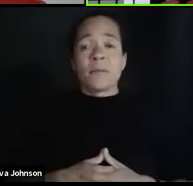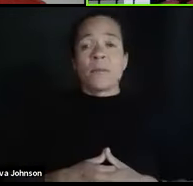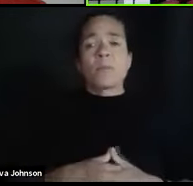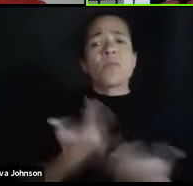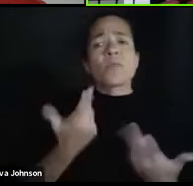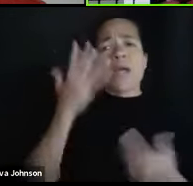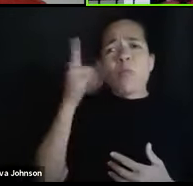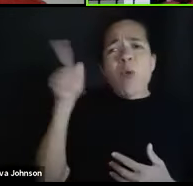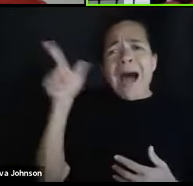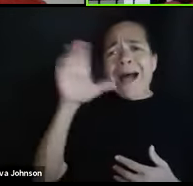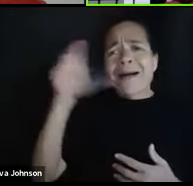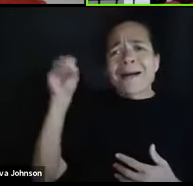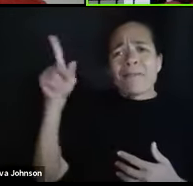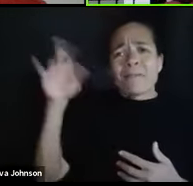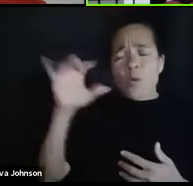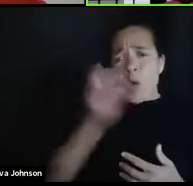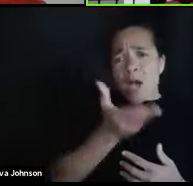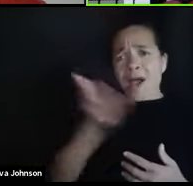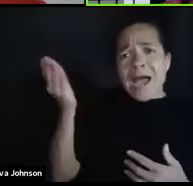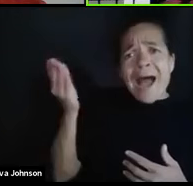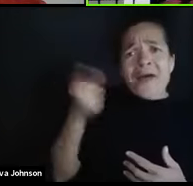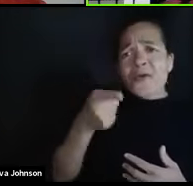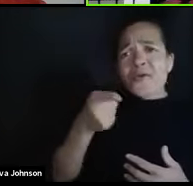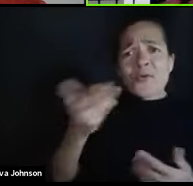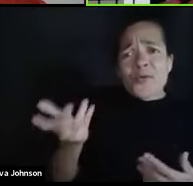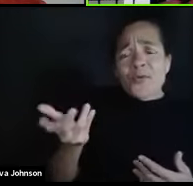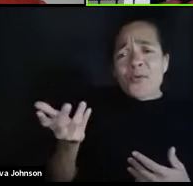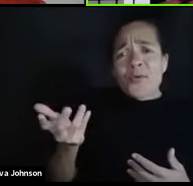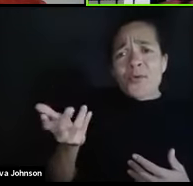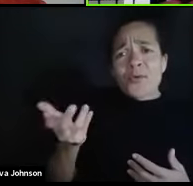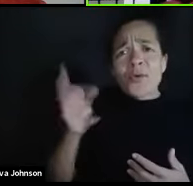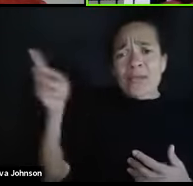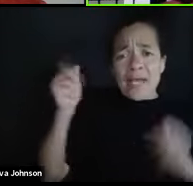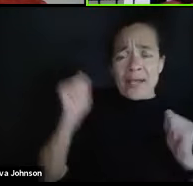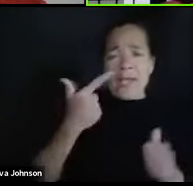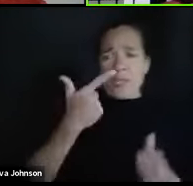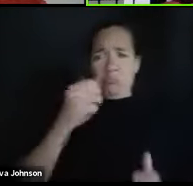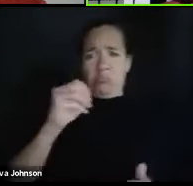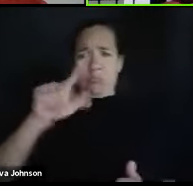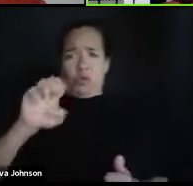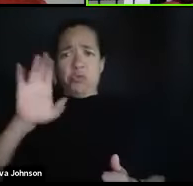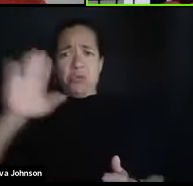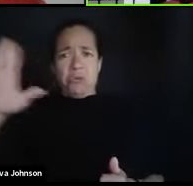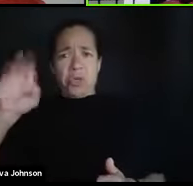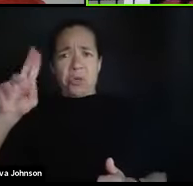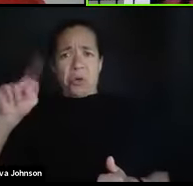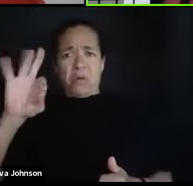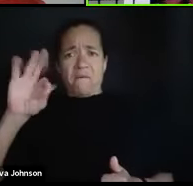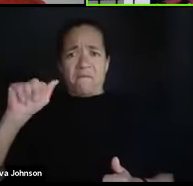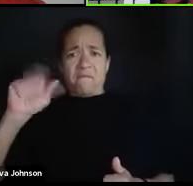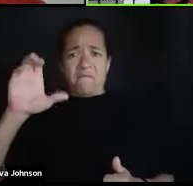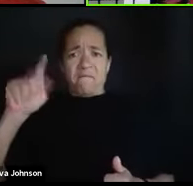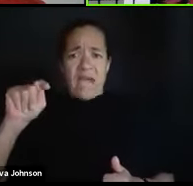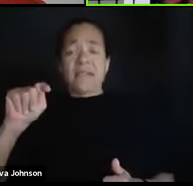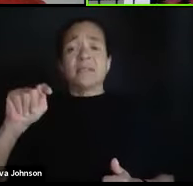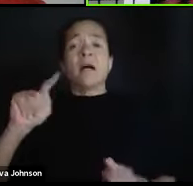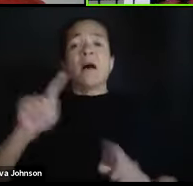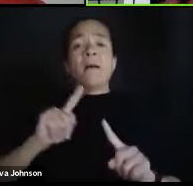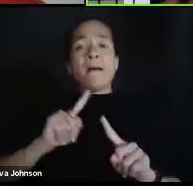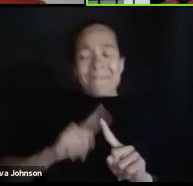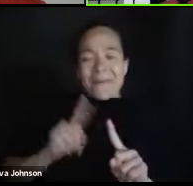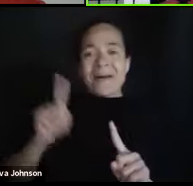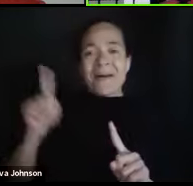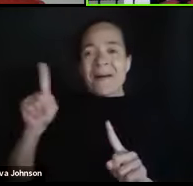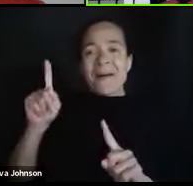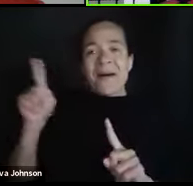want to hire you? They can Google their own facts. An employer is not going